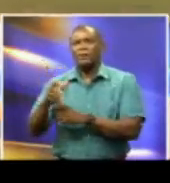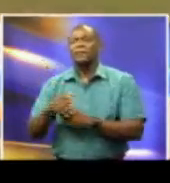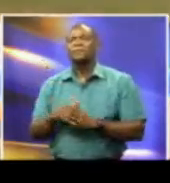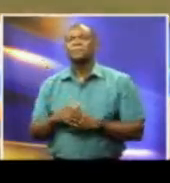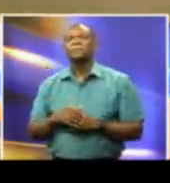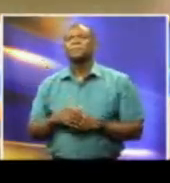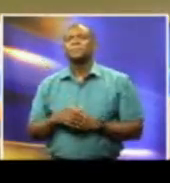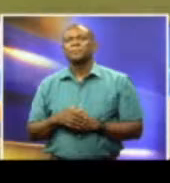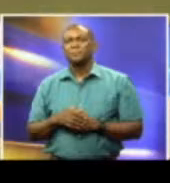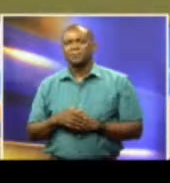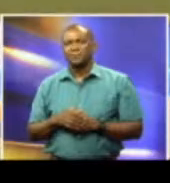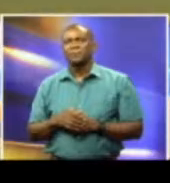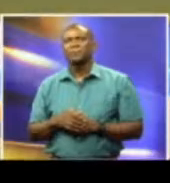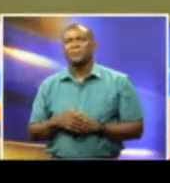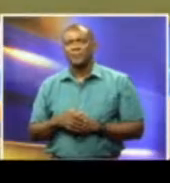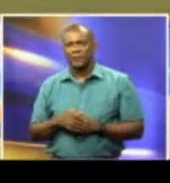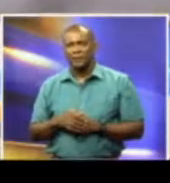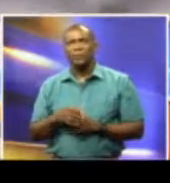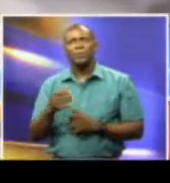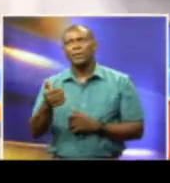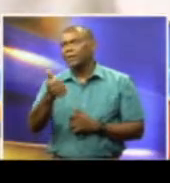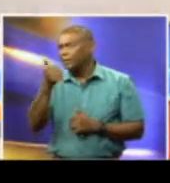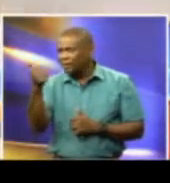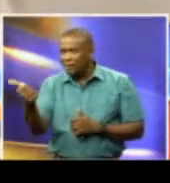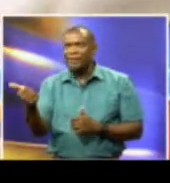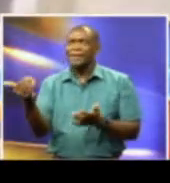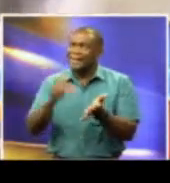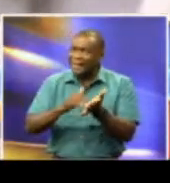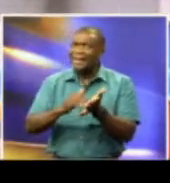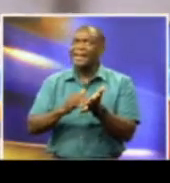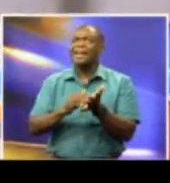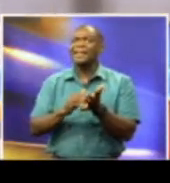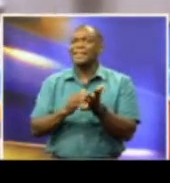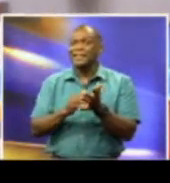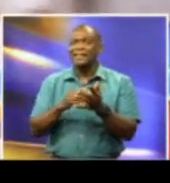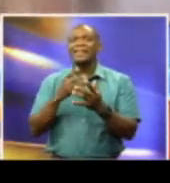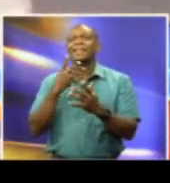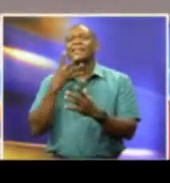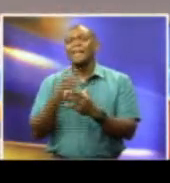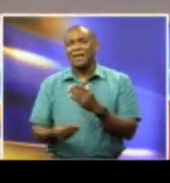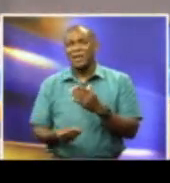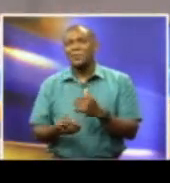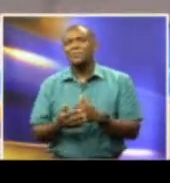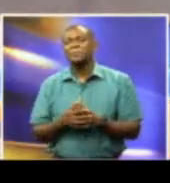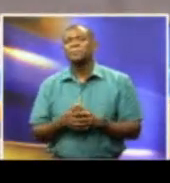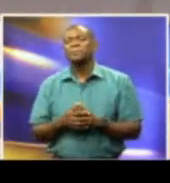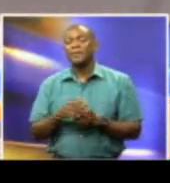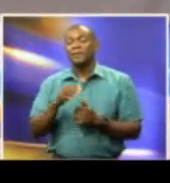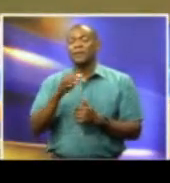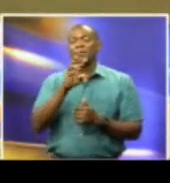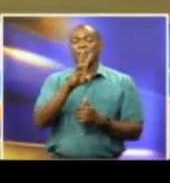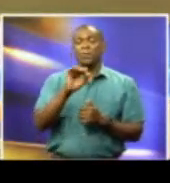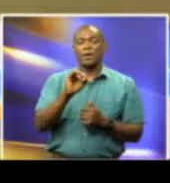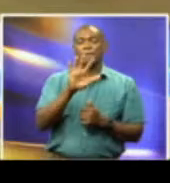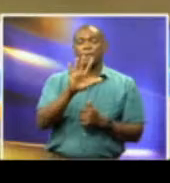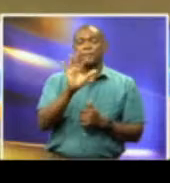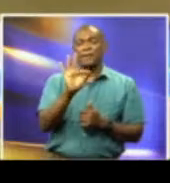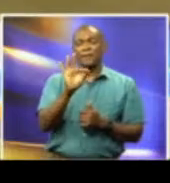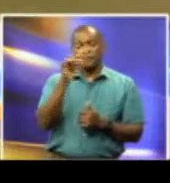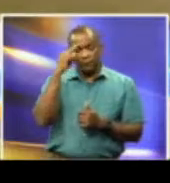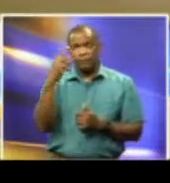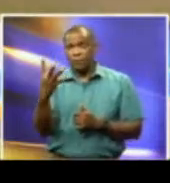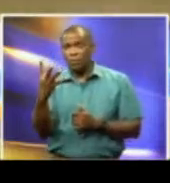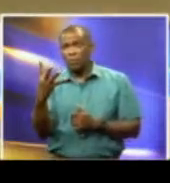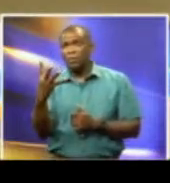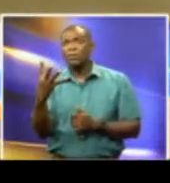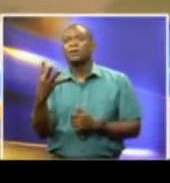Shamar Brooks also had one of those deliveries to handle and he too found an edge. West Indies 59 for four. In comes